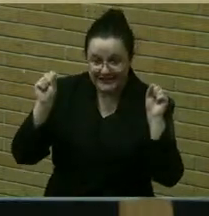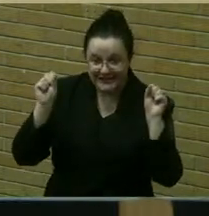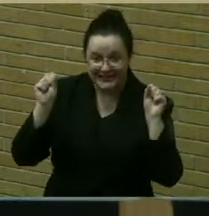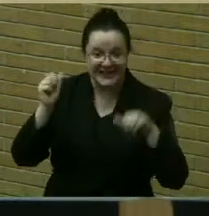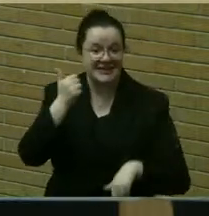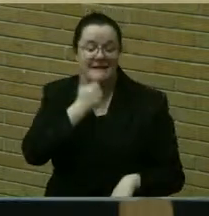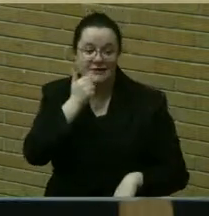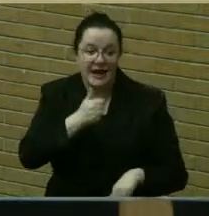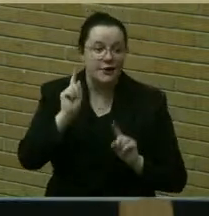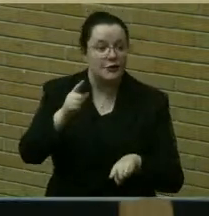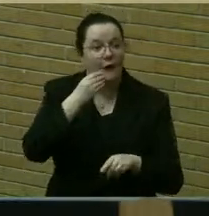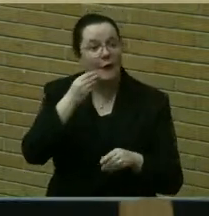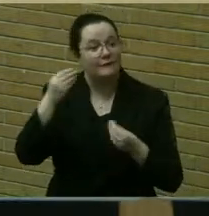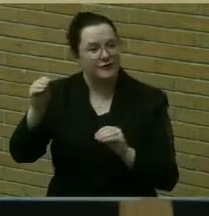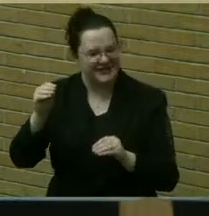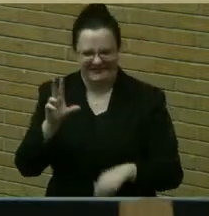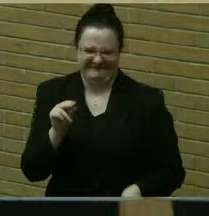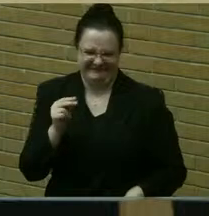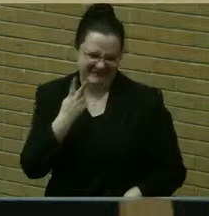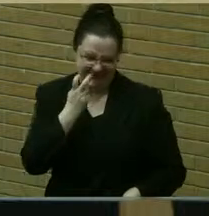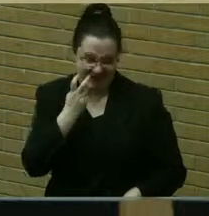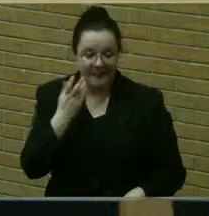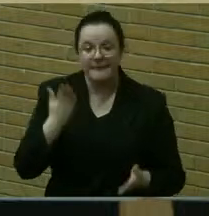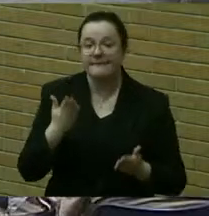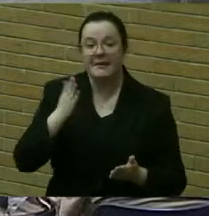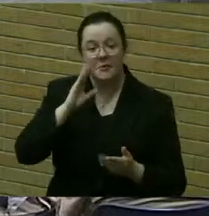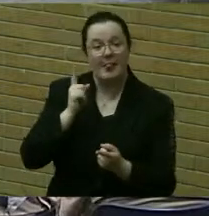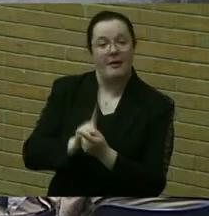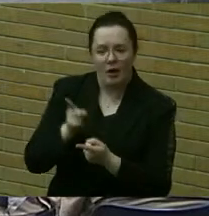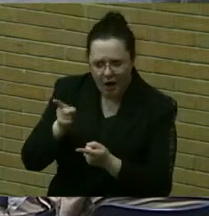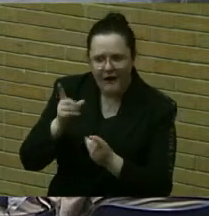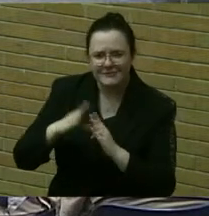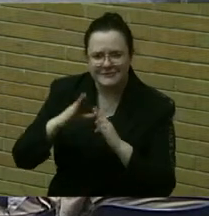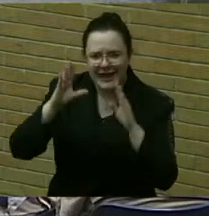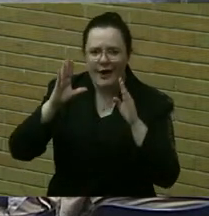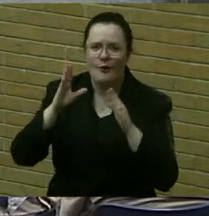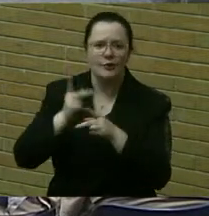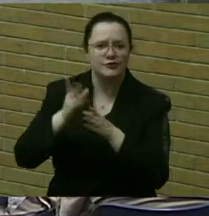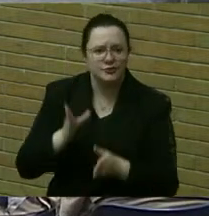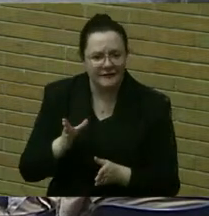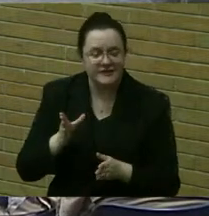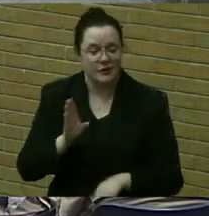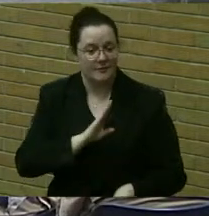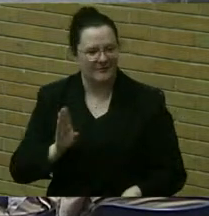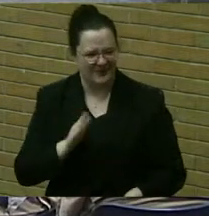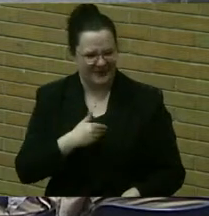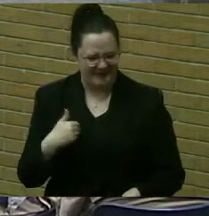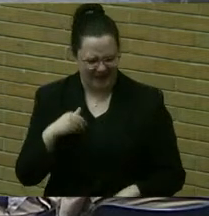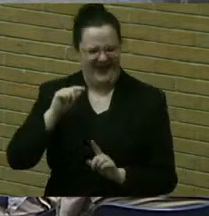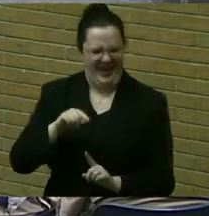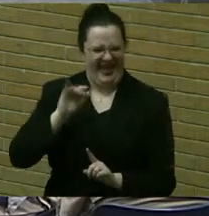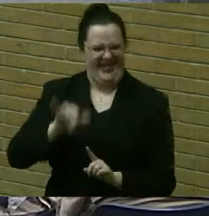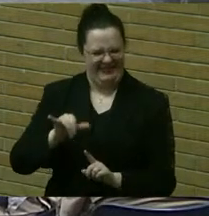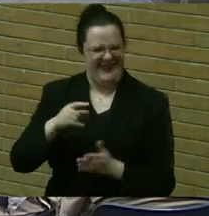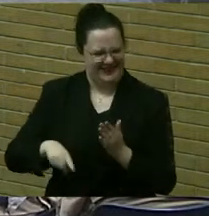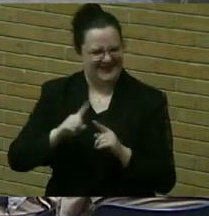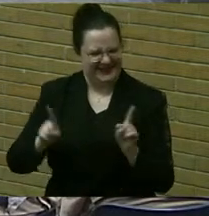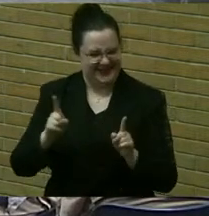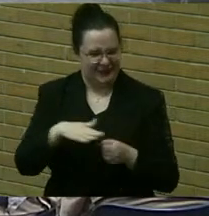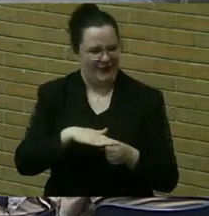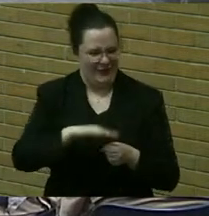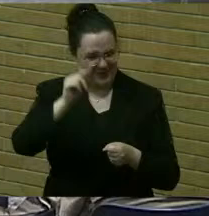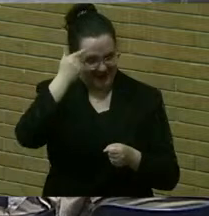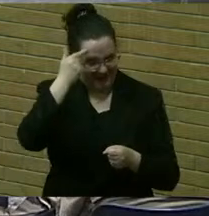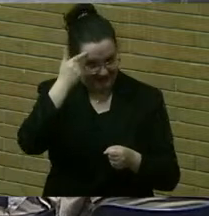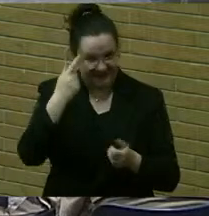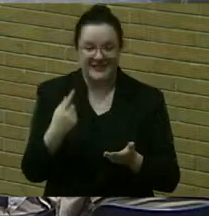see your town supervisor, or you might see one of your board members. That's the difference between local government. Sometimes, people